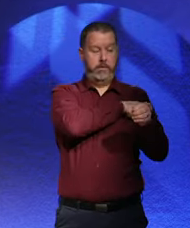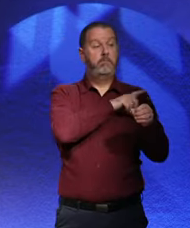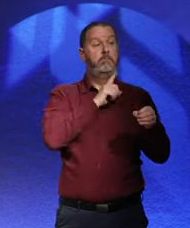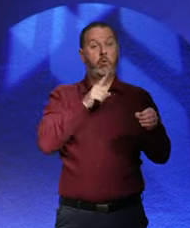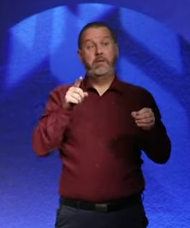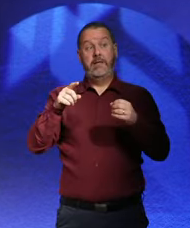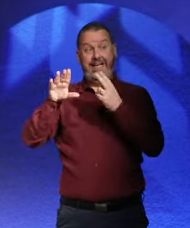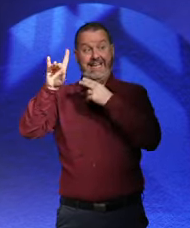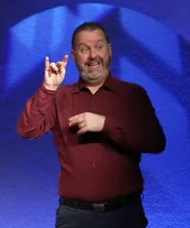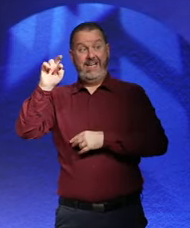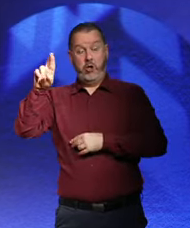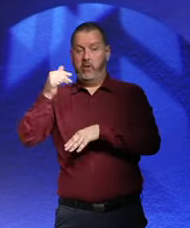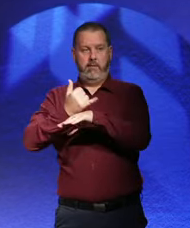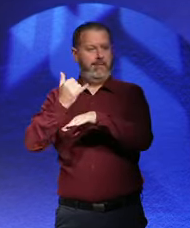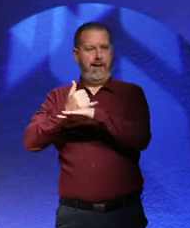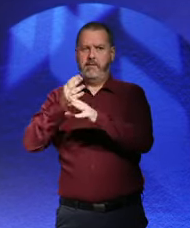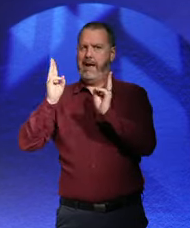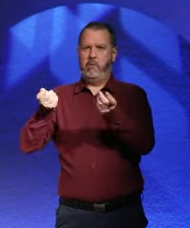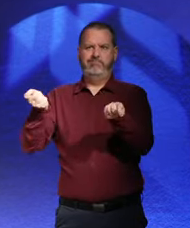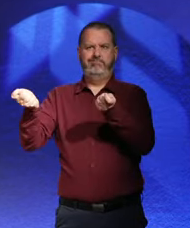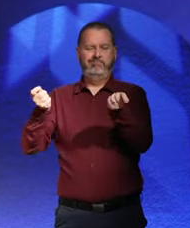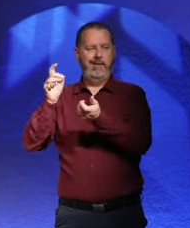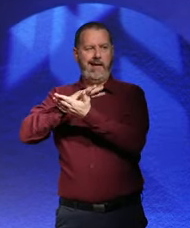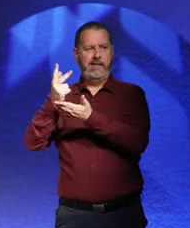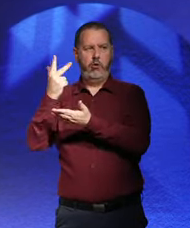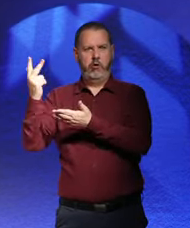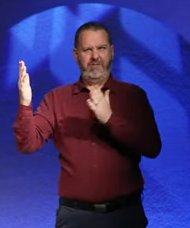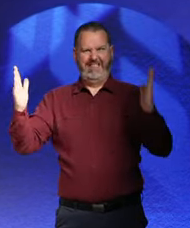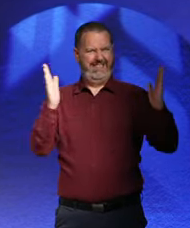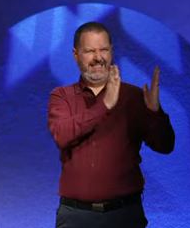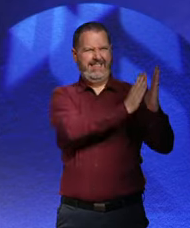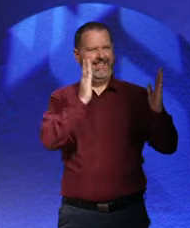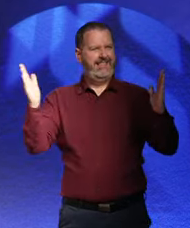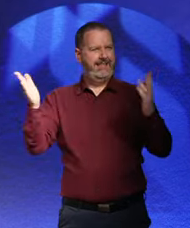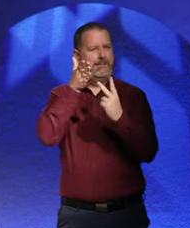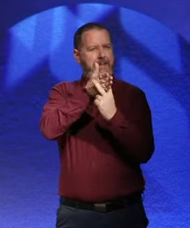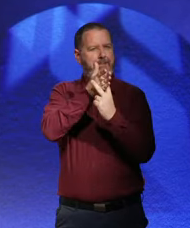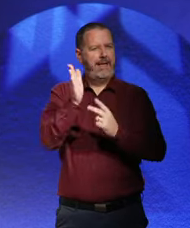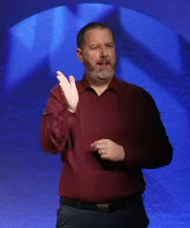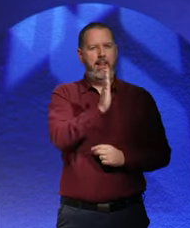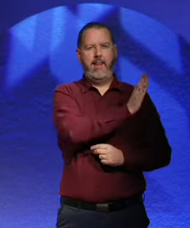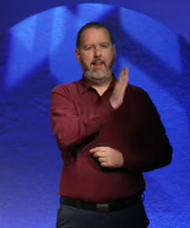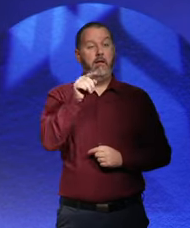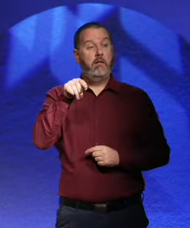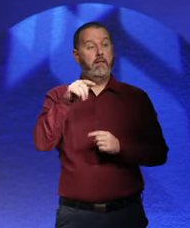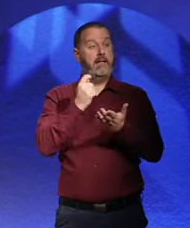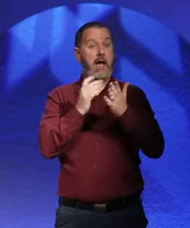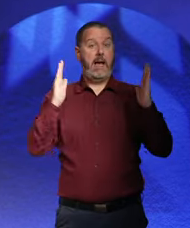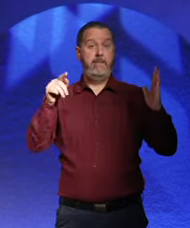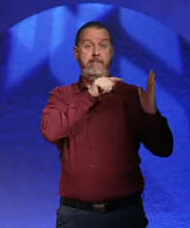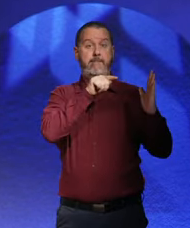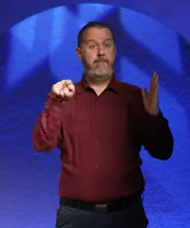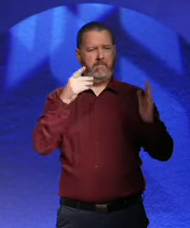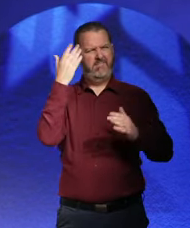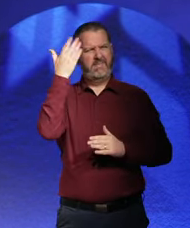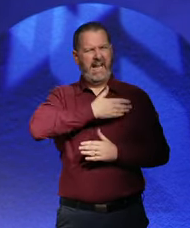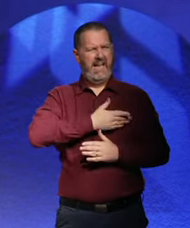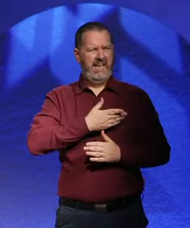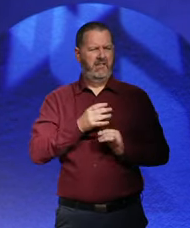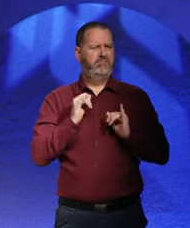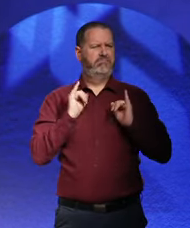January 1933. So it's a kind of tragic period, really, because Germany